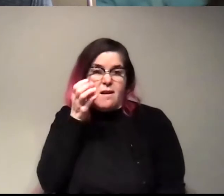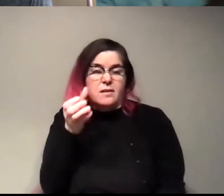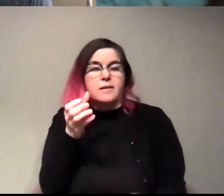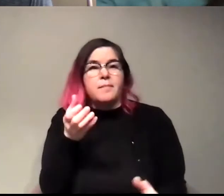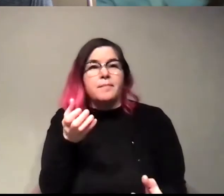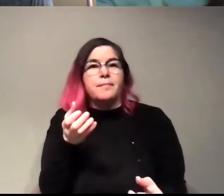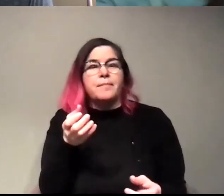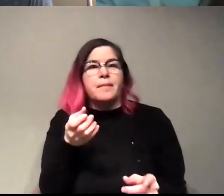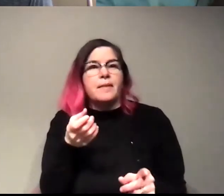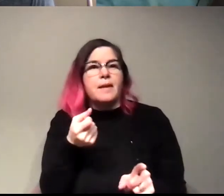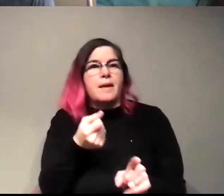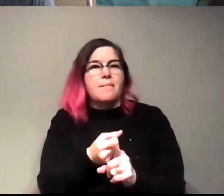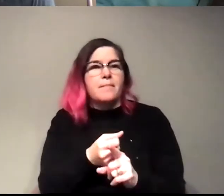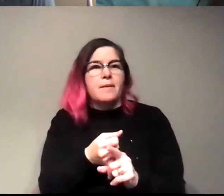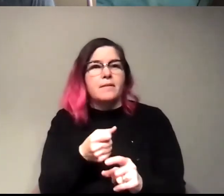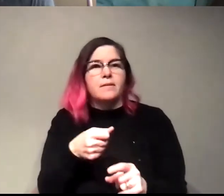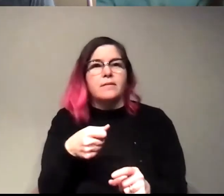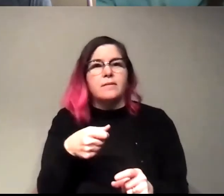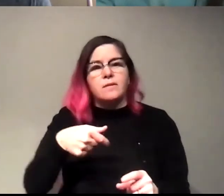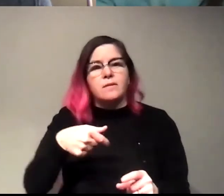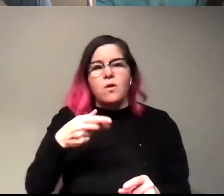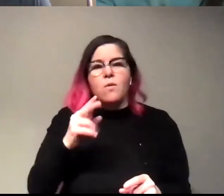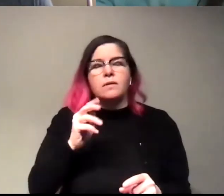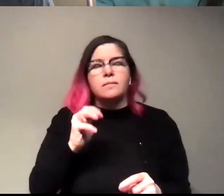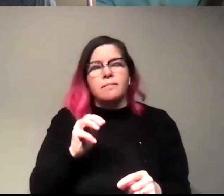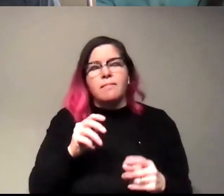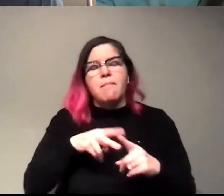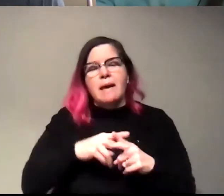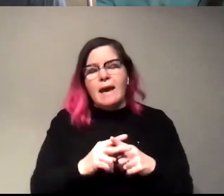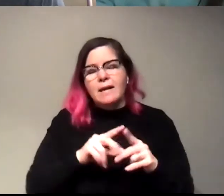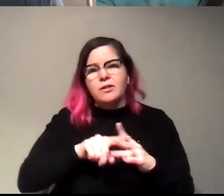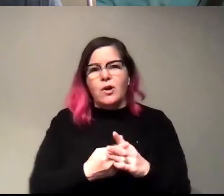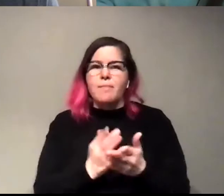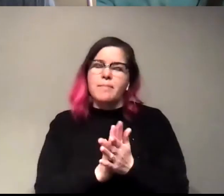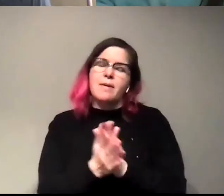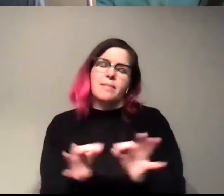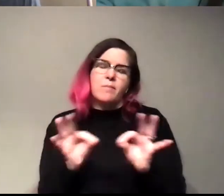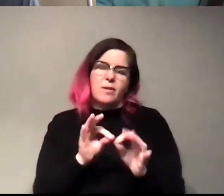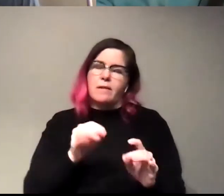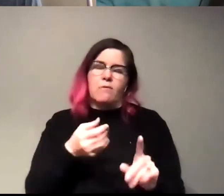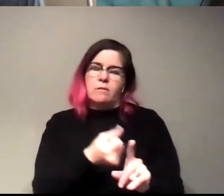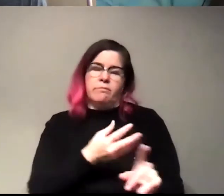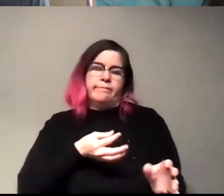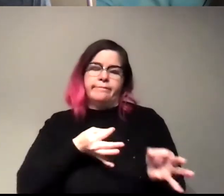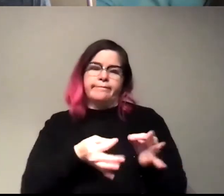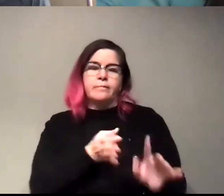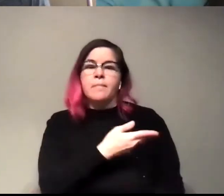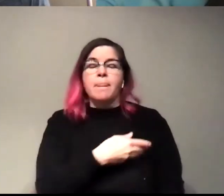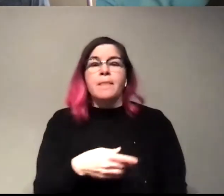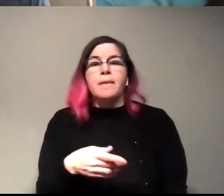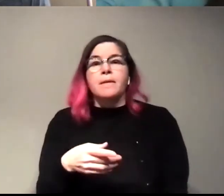effects of quantum mechanics kind of start to become more important, you know, that kind of stuff. But, uh, you know, so